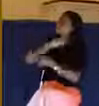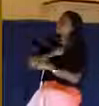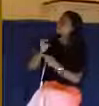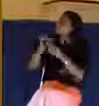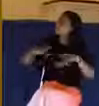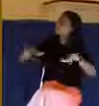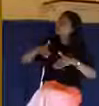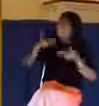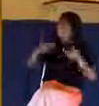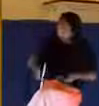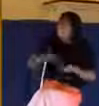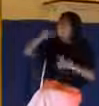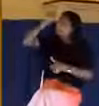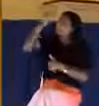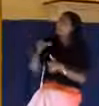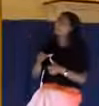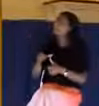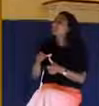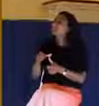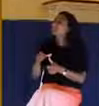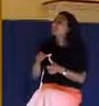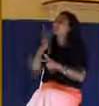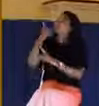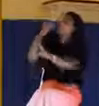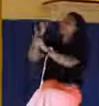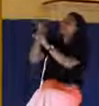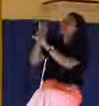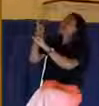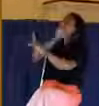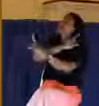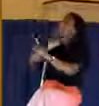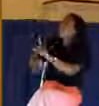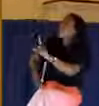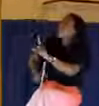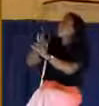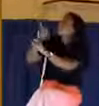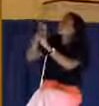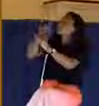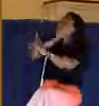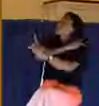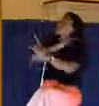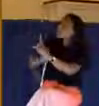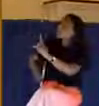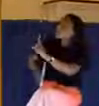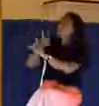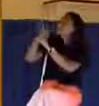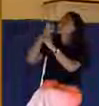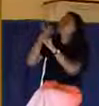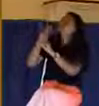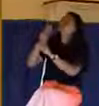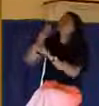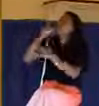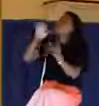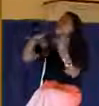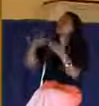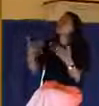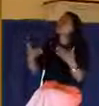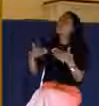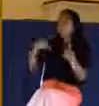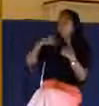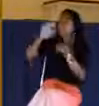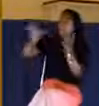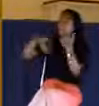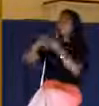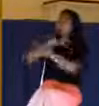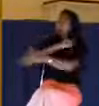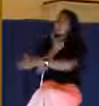Remember me, Lord. You are the Lord. You are the King. You are the one who has all authority. You're